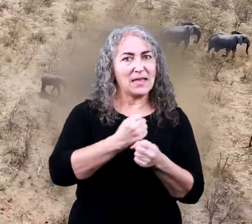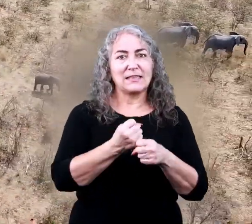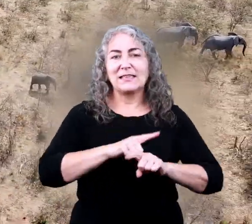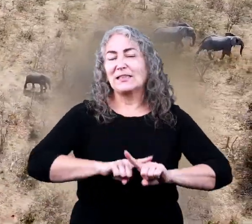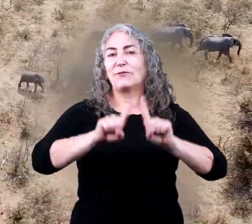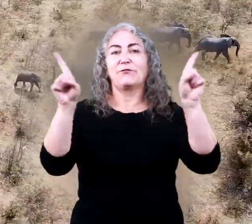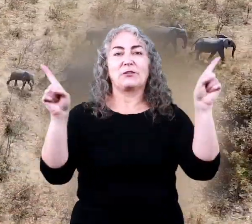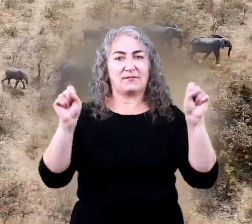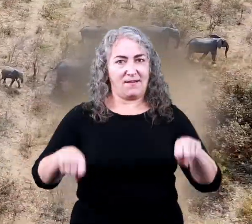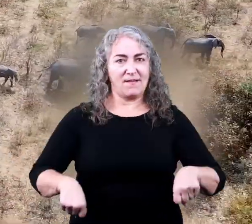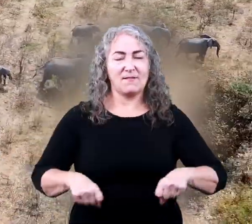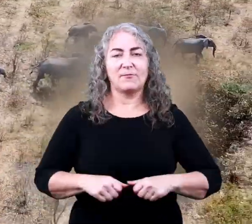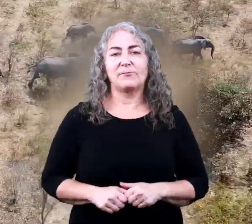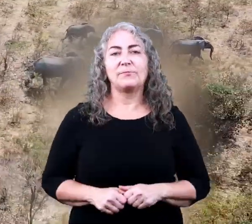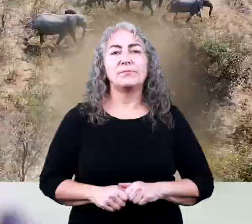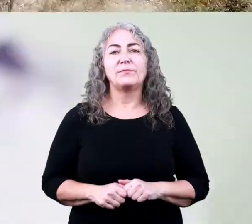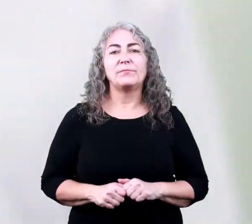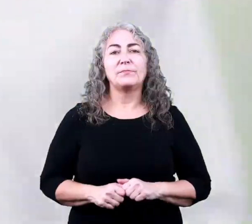difference